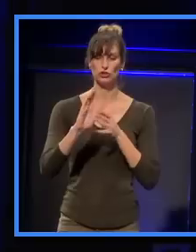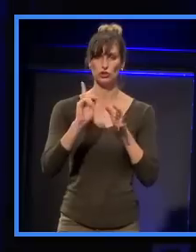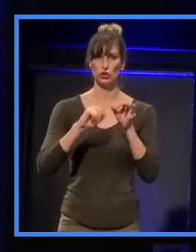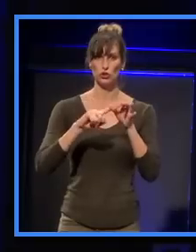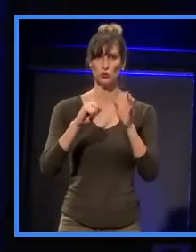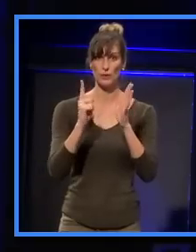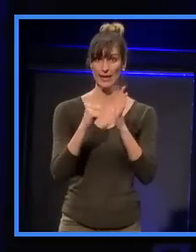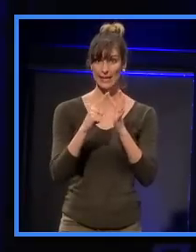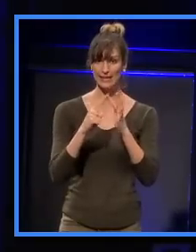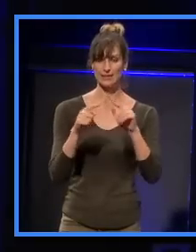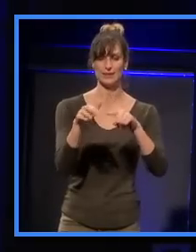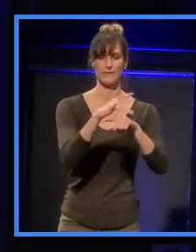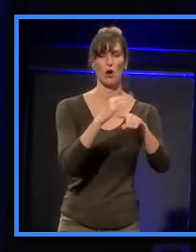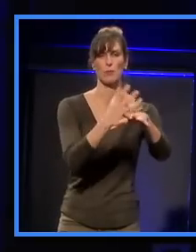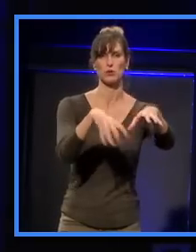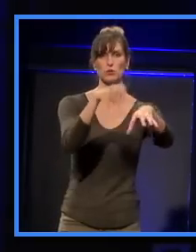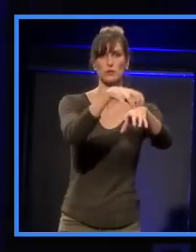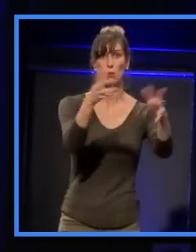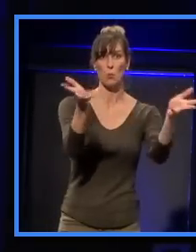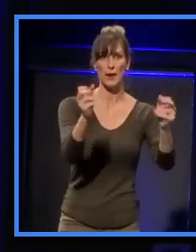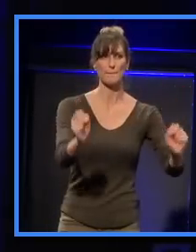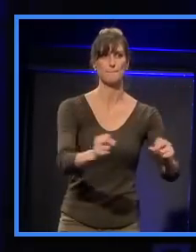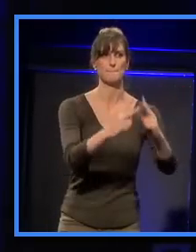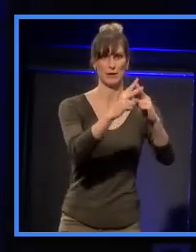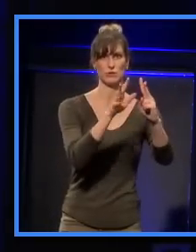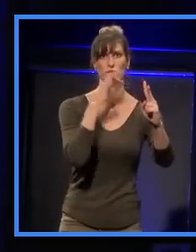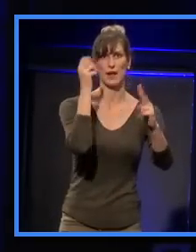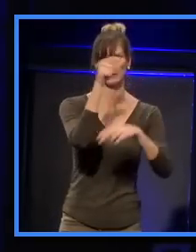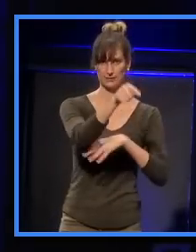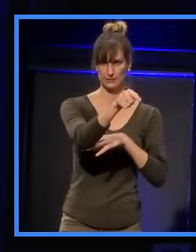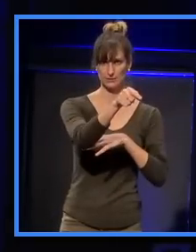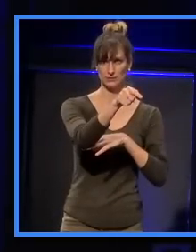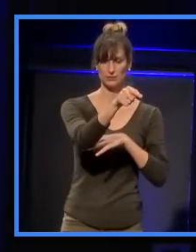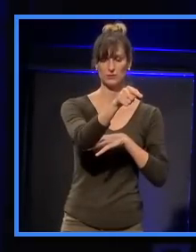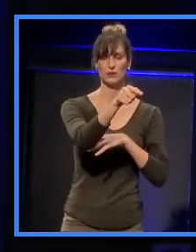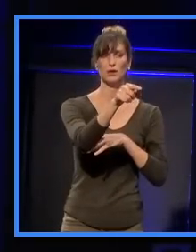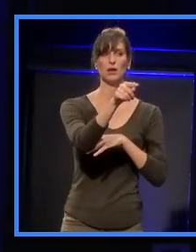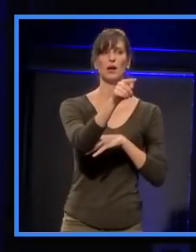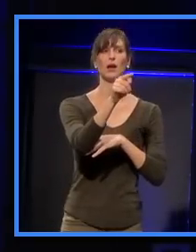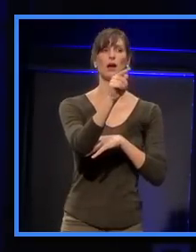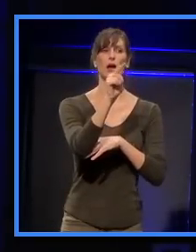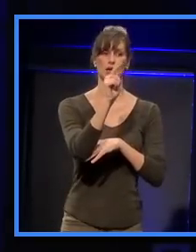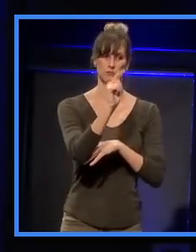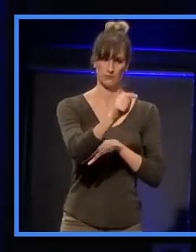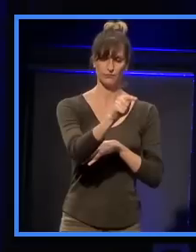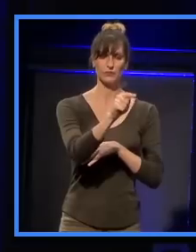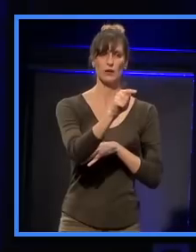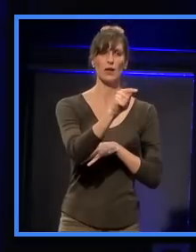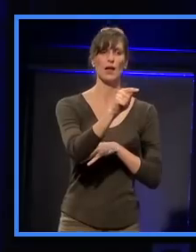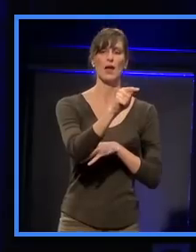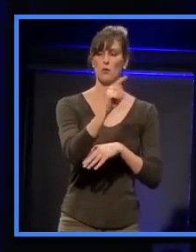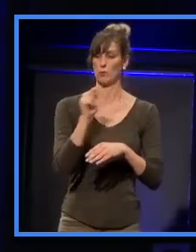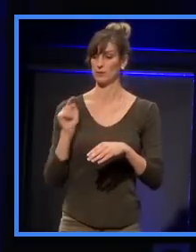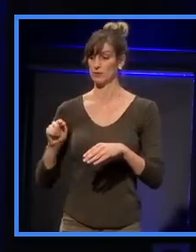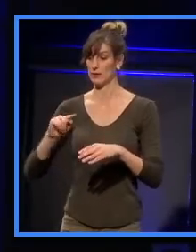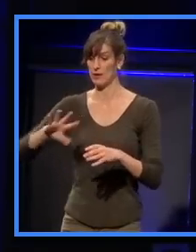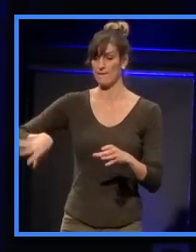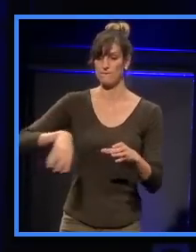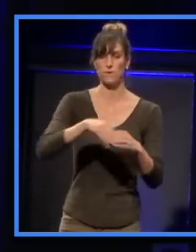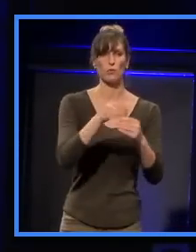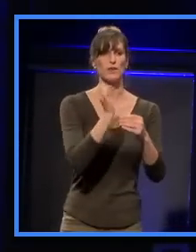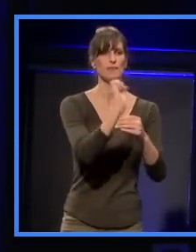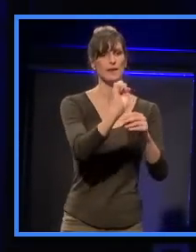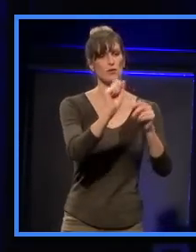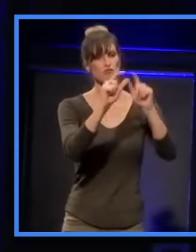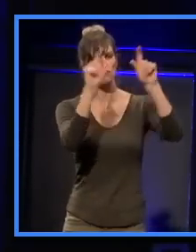organisation in Paris, or in France particularly. And it's been part of their reframing of their 14 environmental targets.